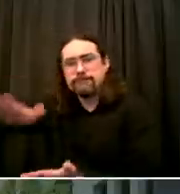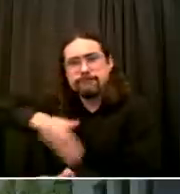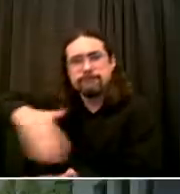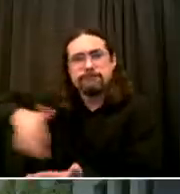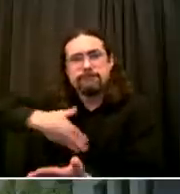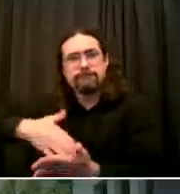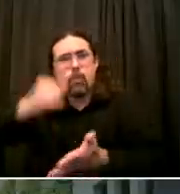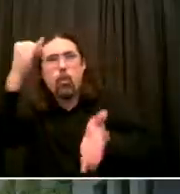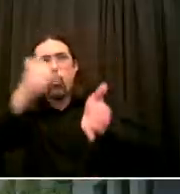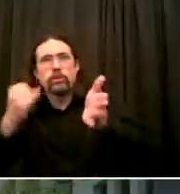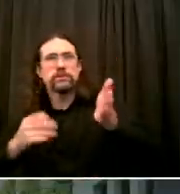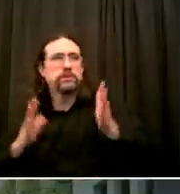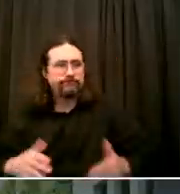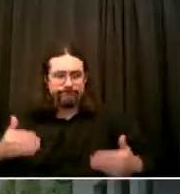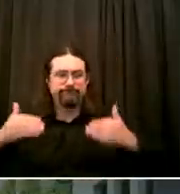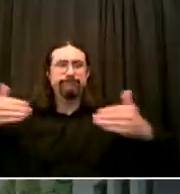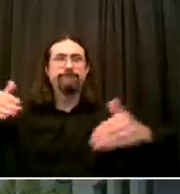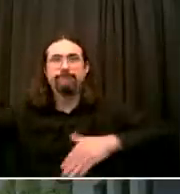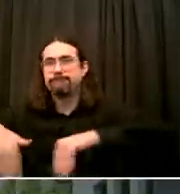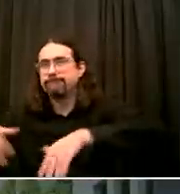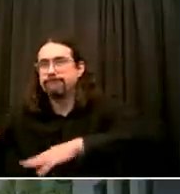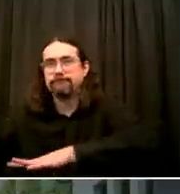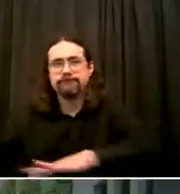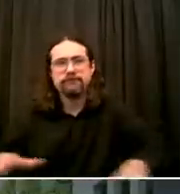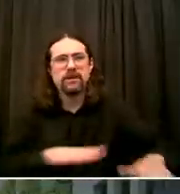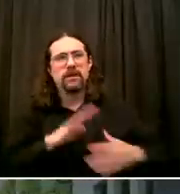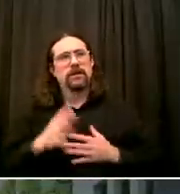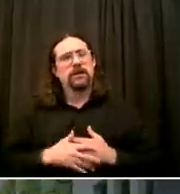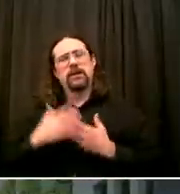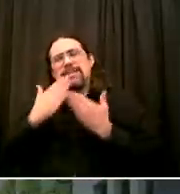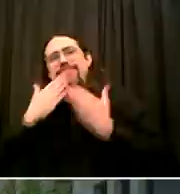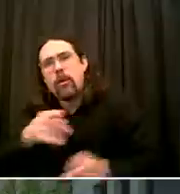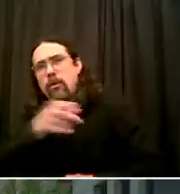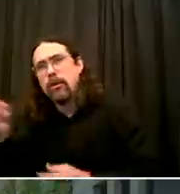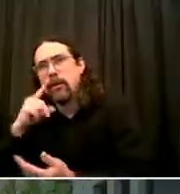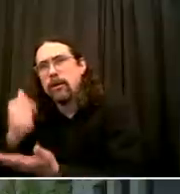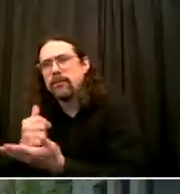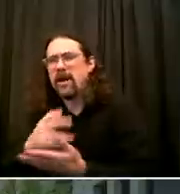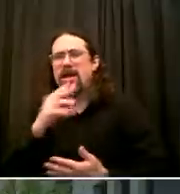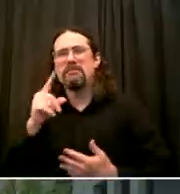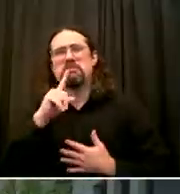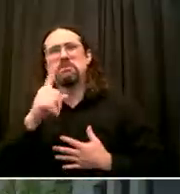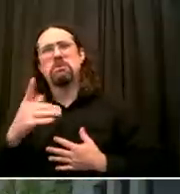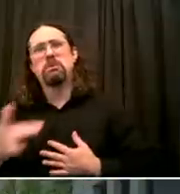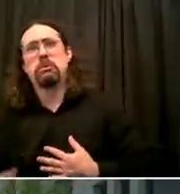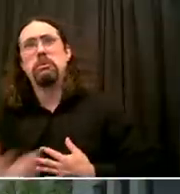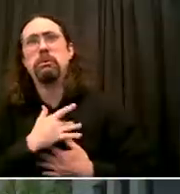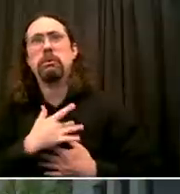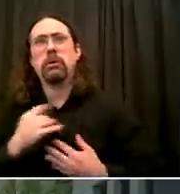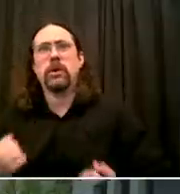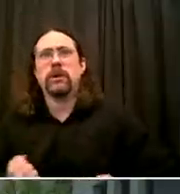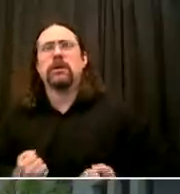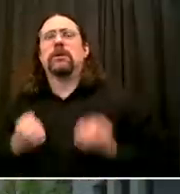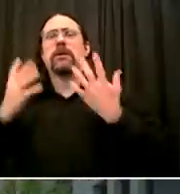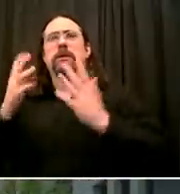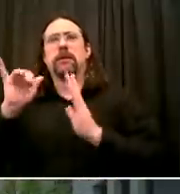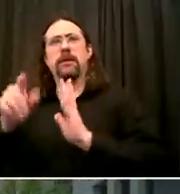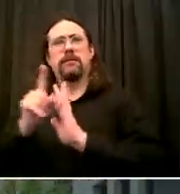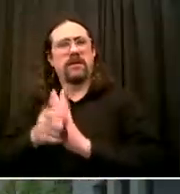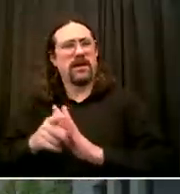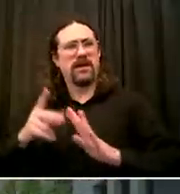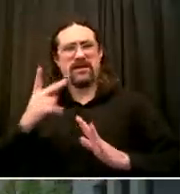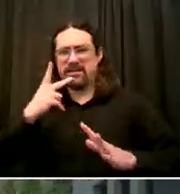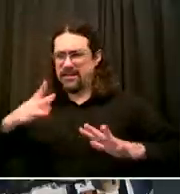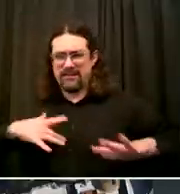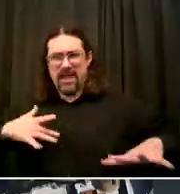felt like a moment Where change was being declared And strengthened And energized And we have more to